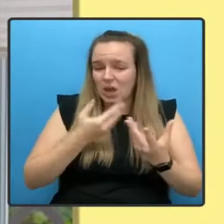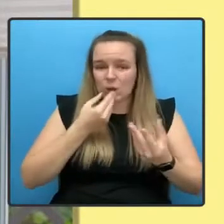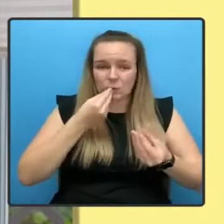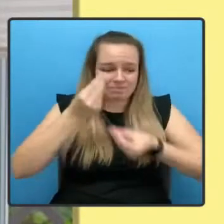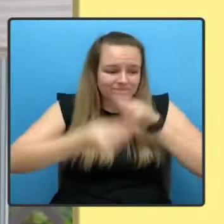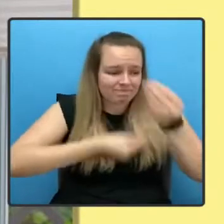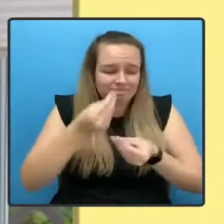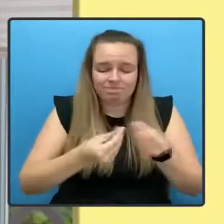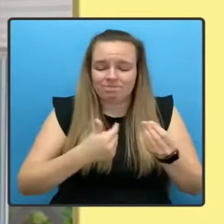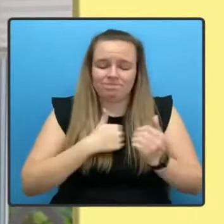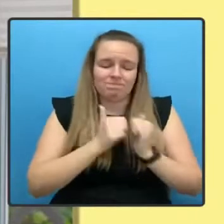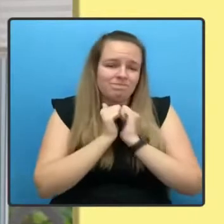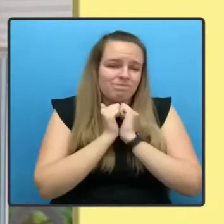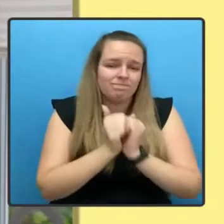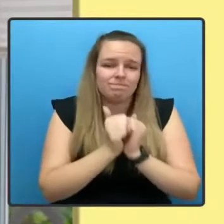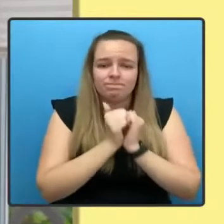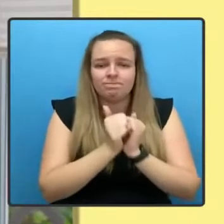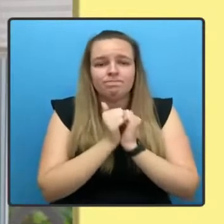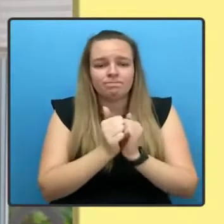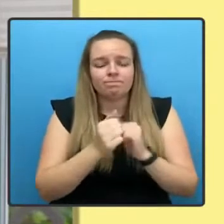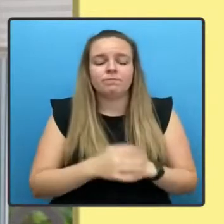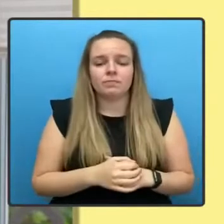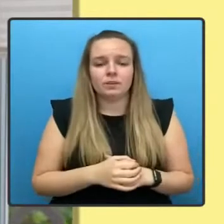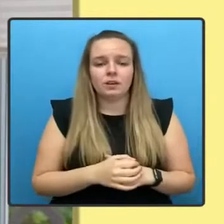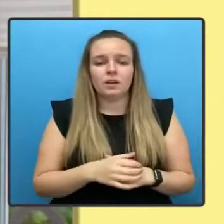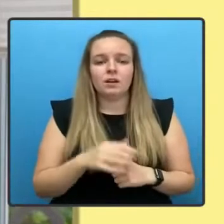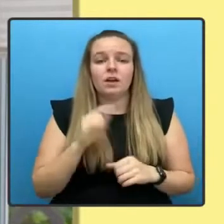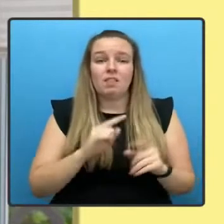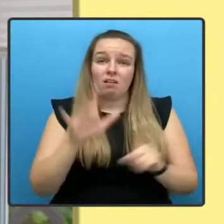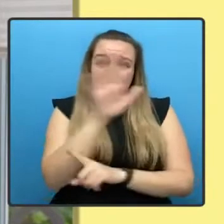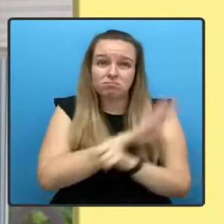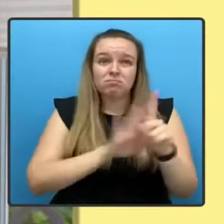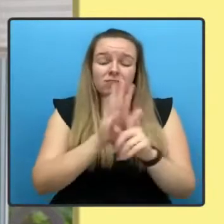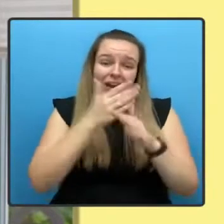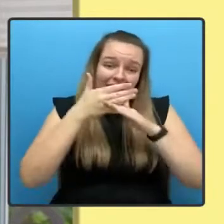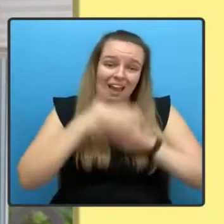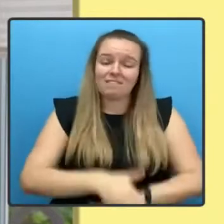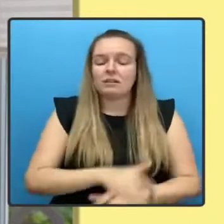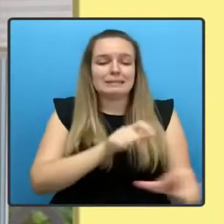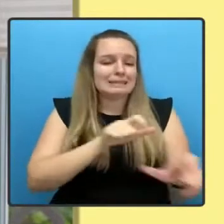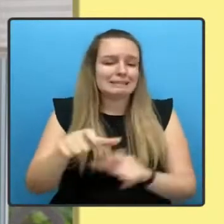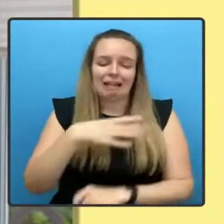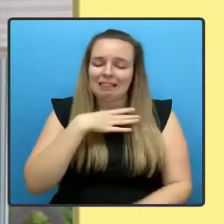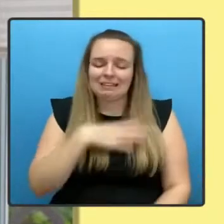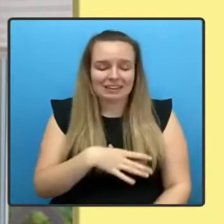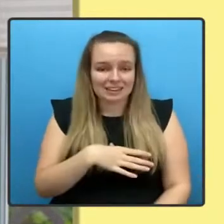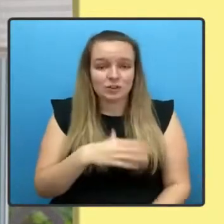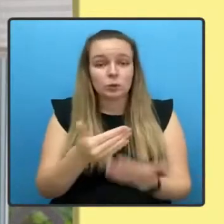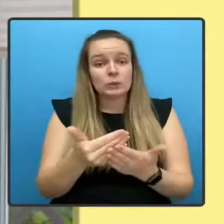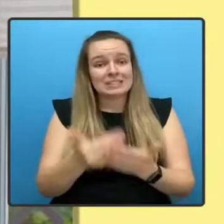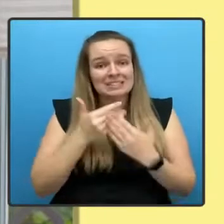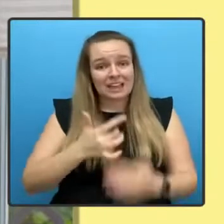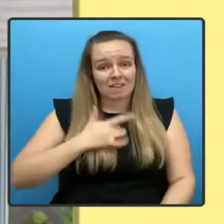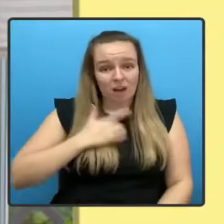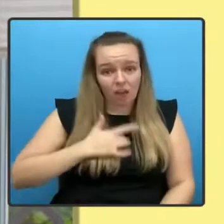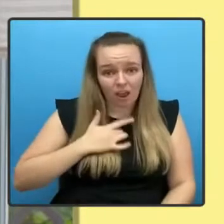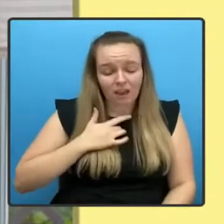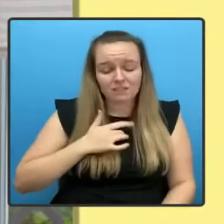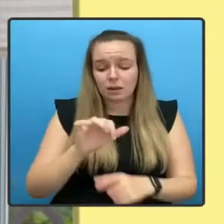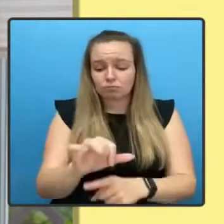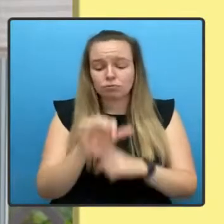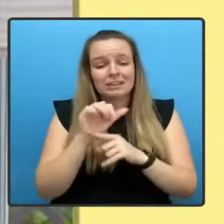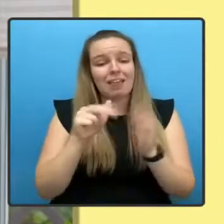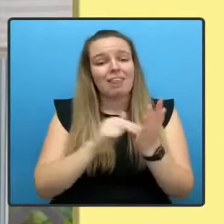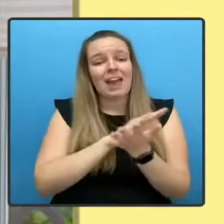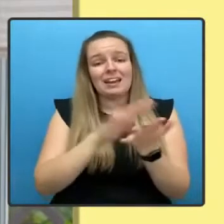But that great national effort is needed still. To save lives and protect our NHS, we must drive